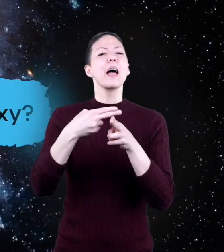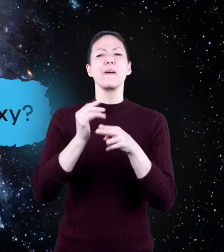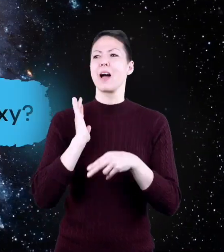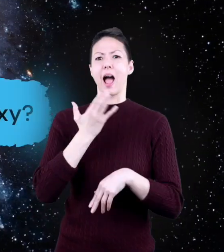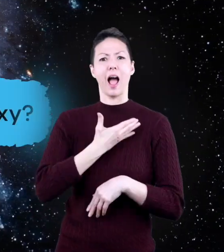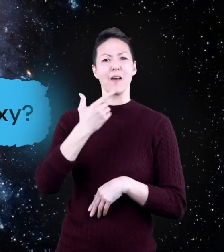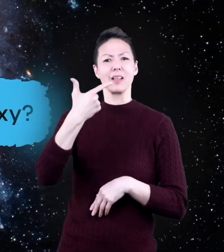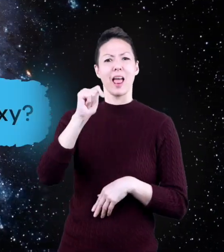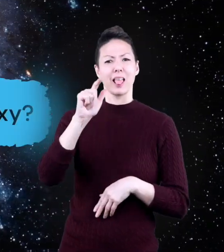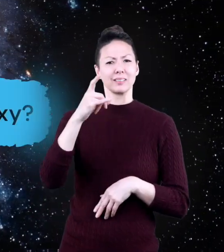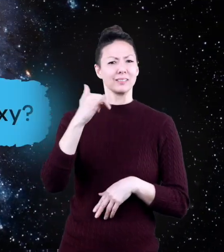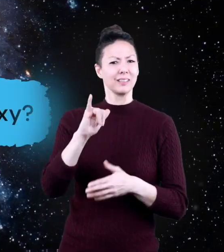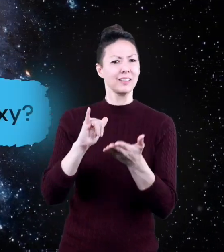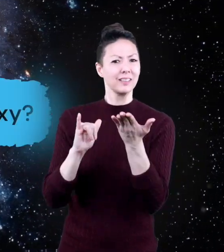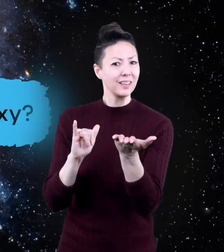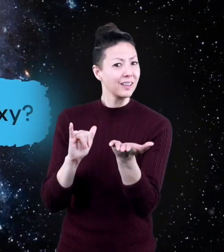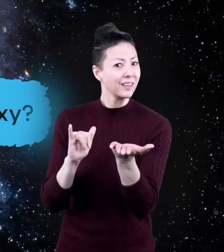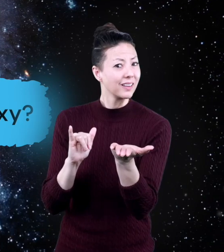What is the name of our galaxy?